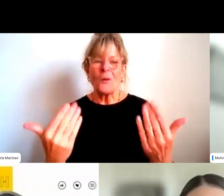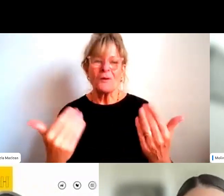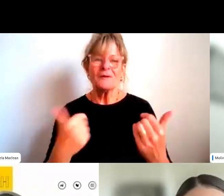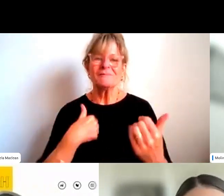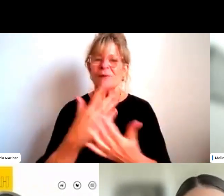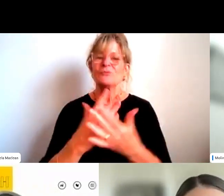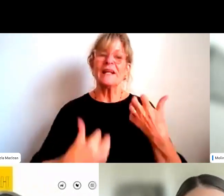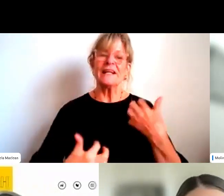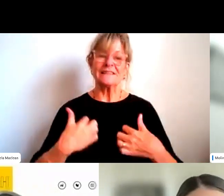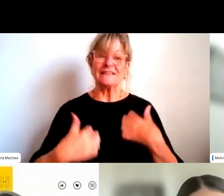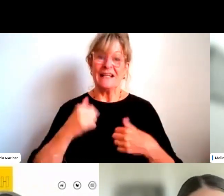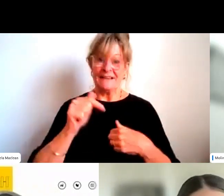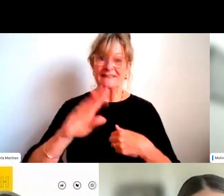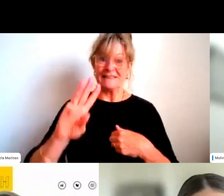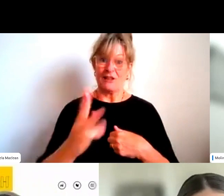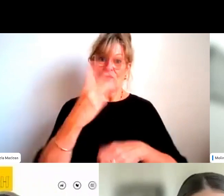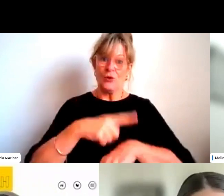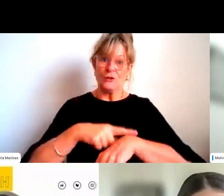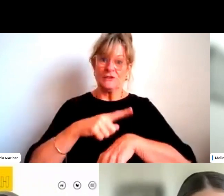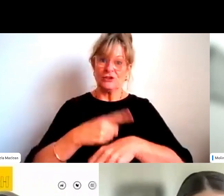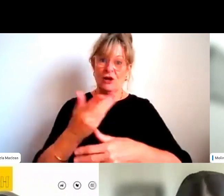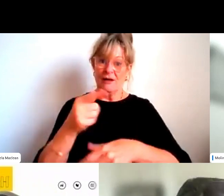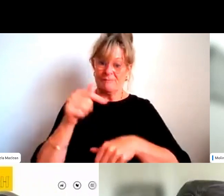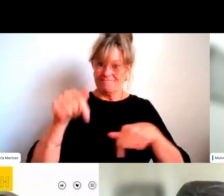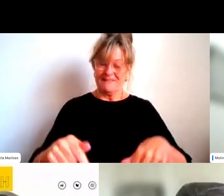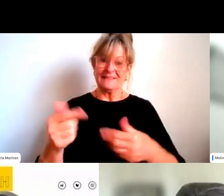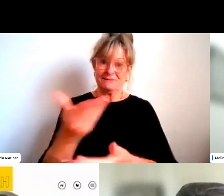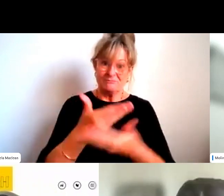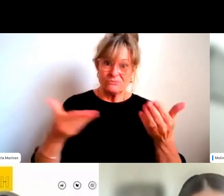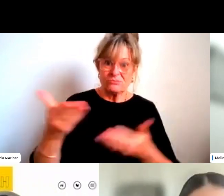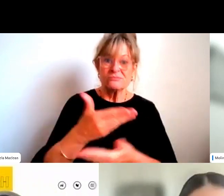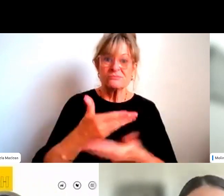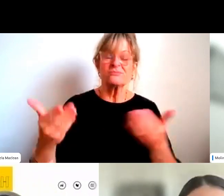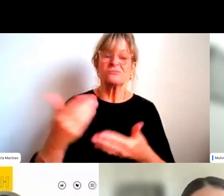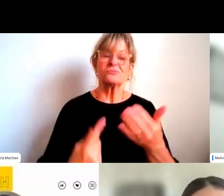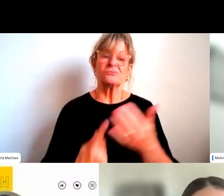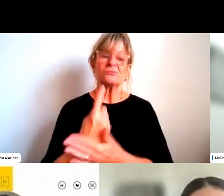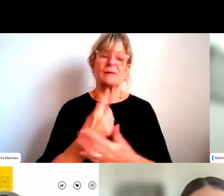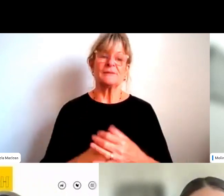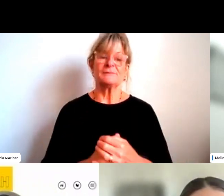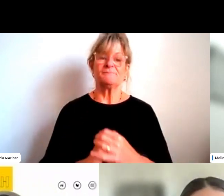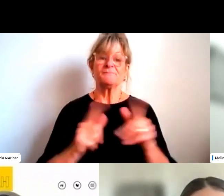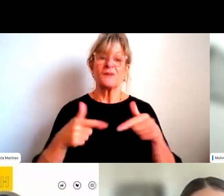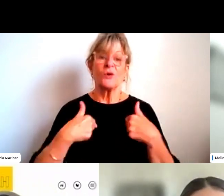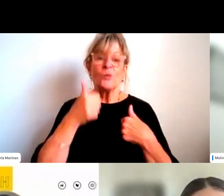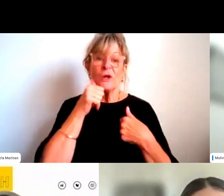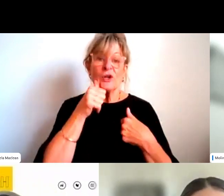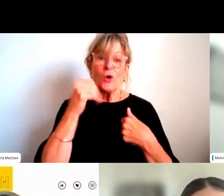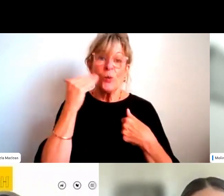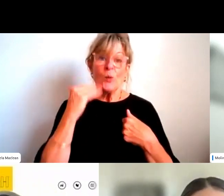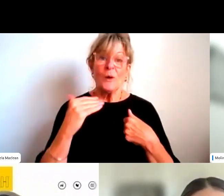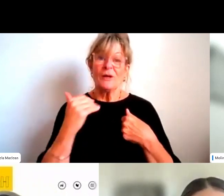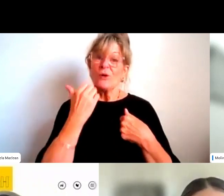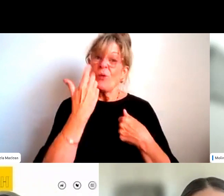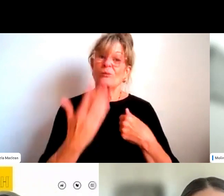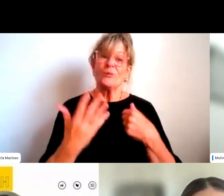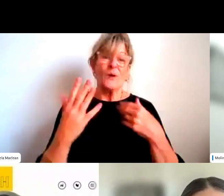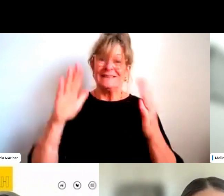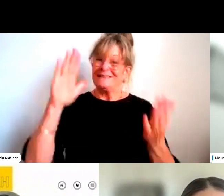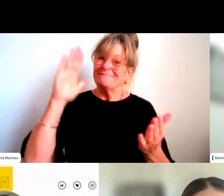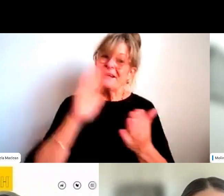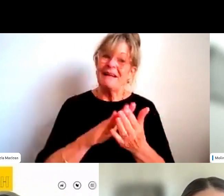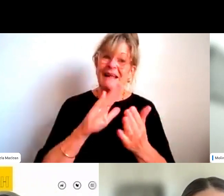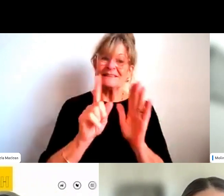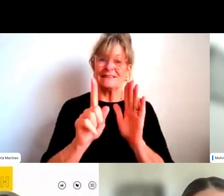is the third conversation series. So now we know that women continue to be underrepresented in visible leadership